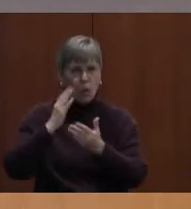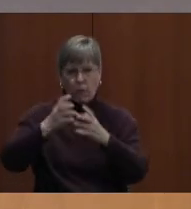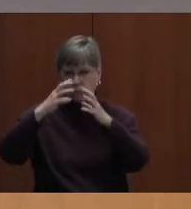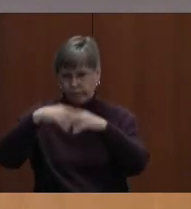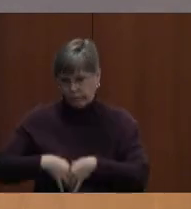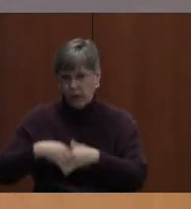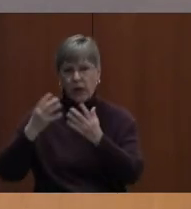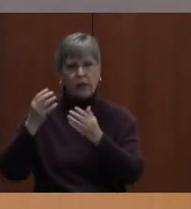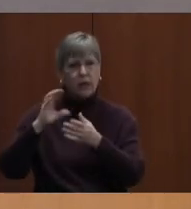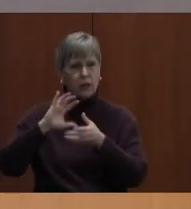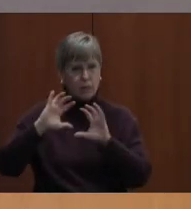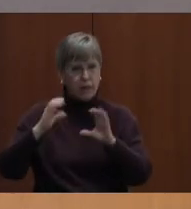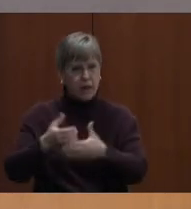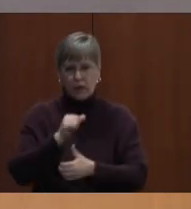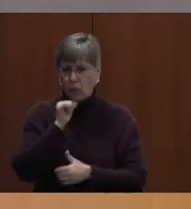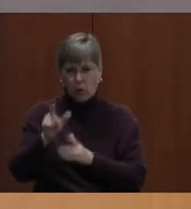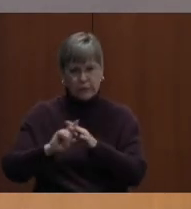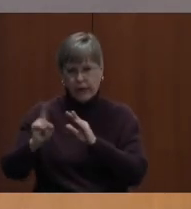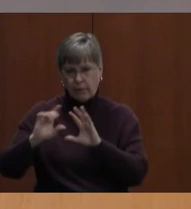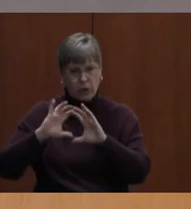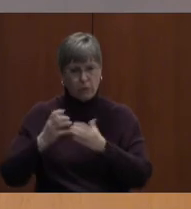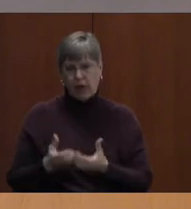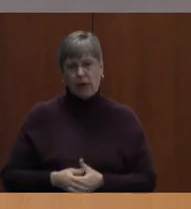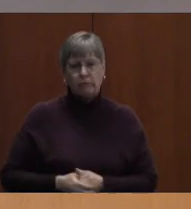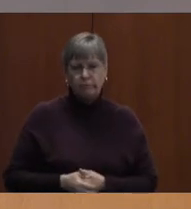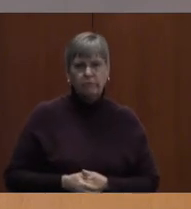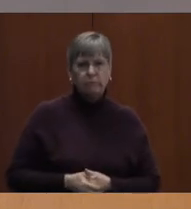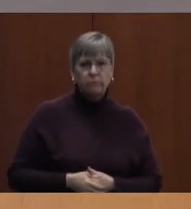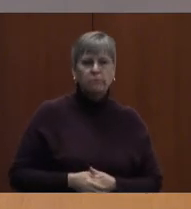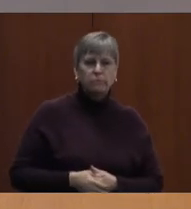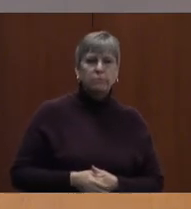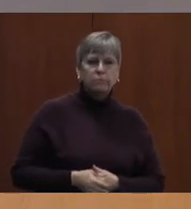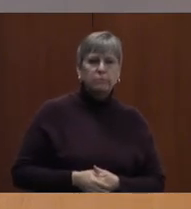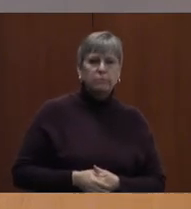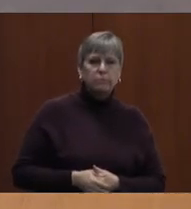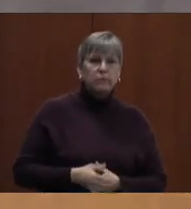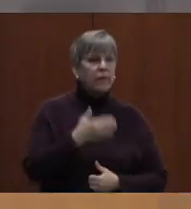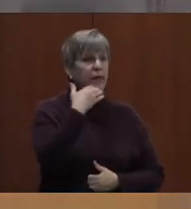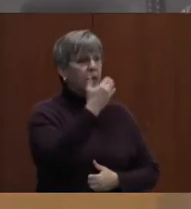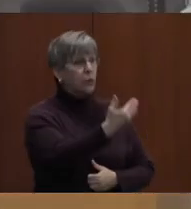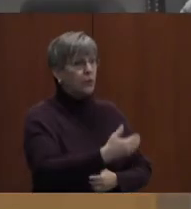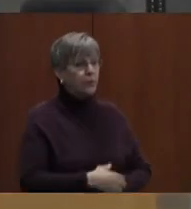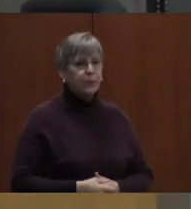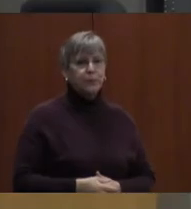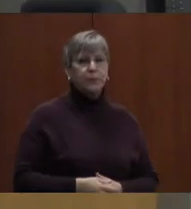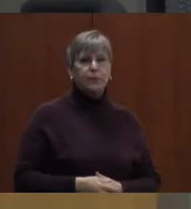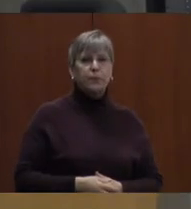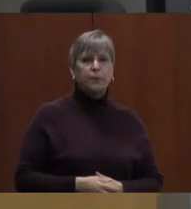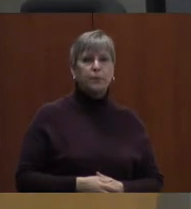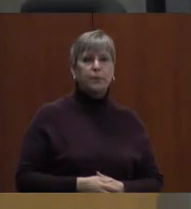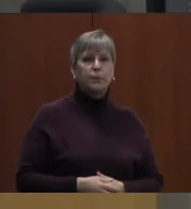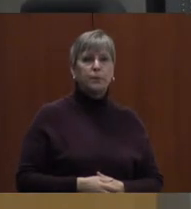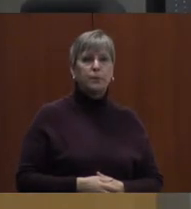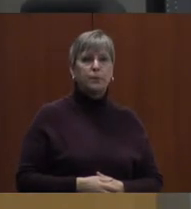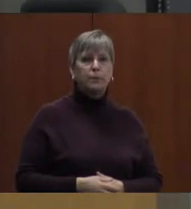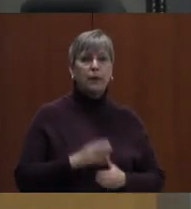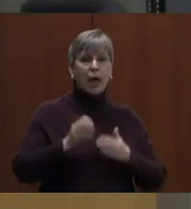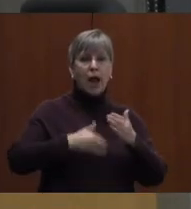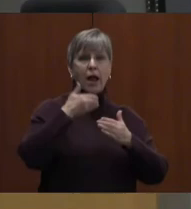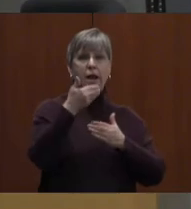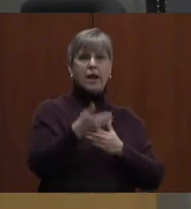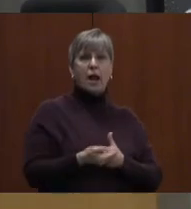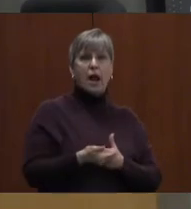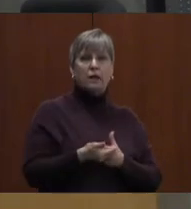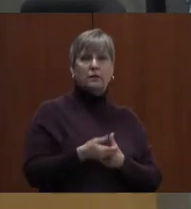die in committee. They won't even get out. Okay. Thank you. All right. Next, we have